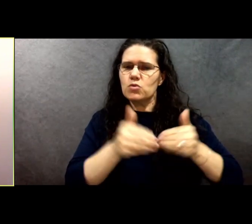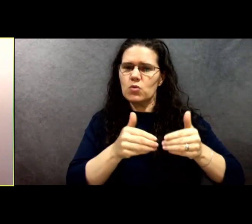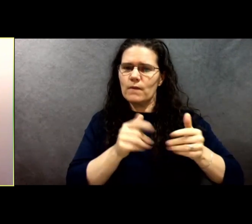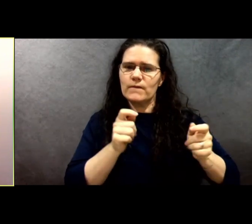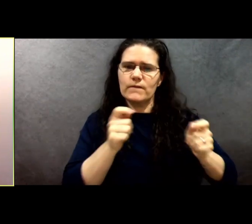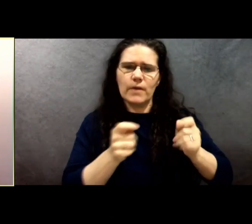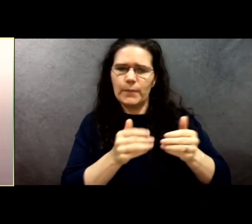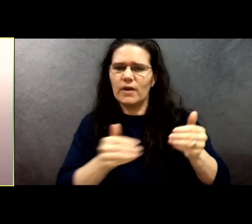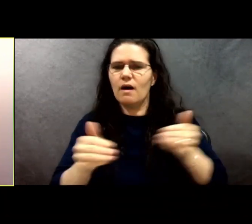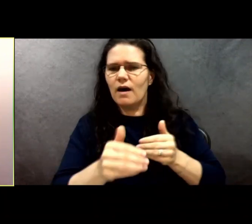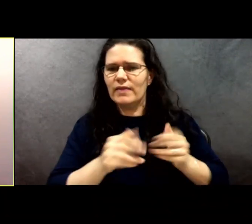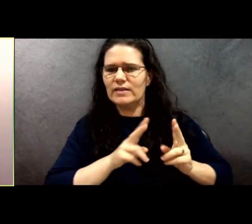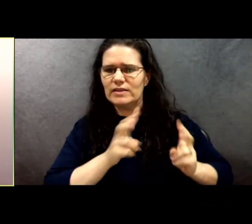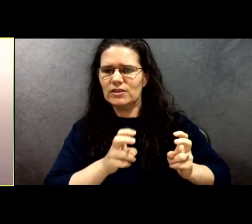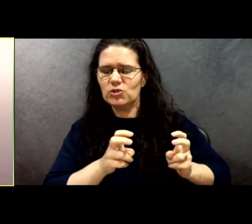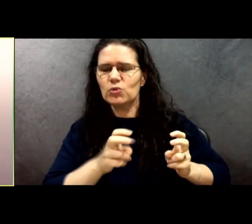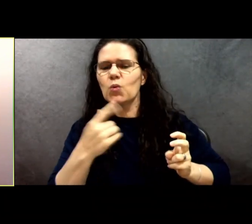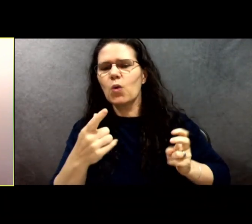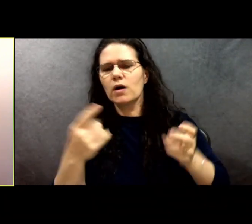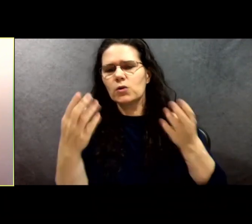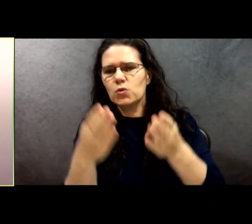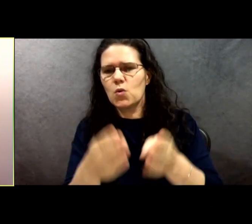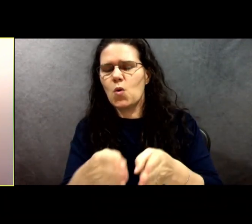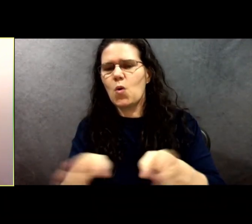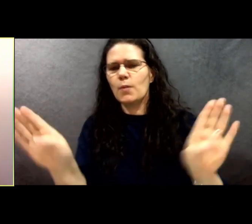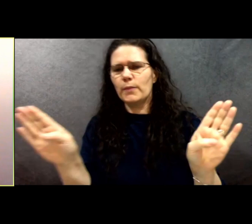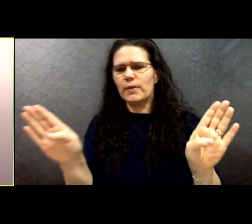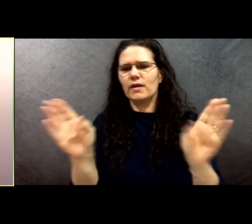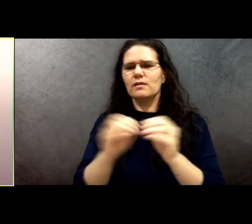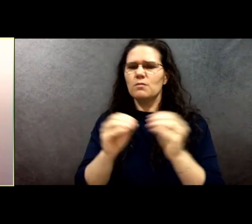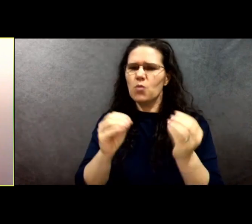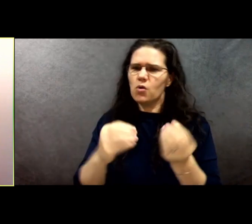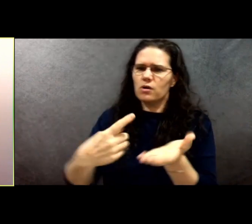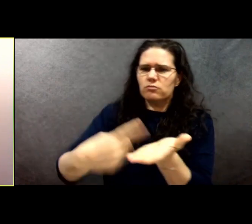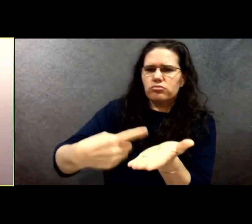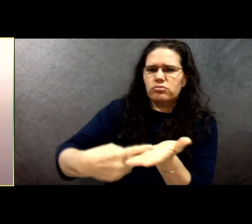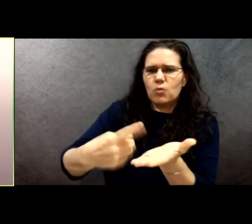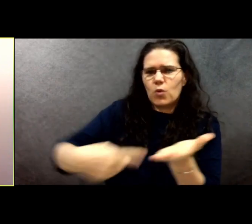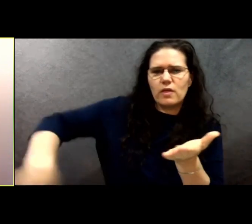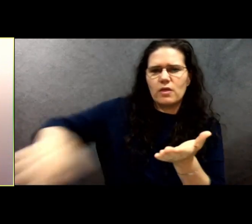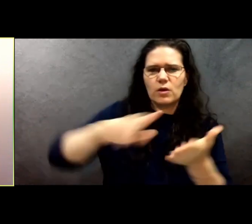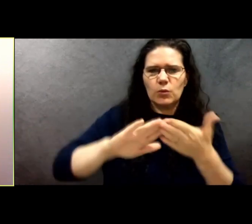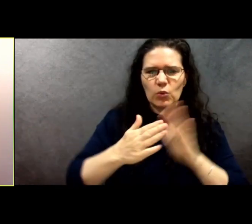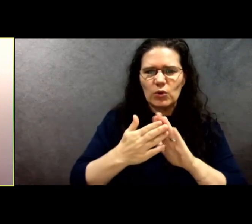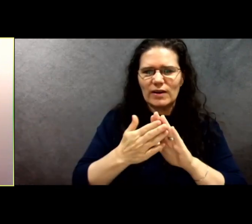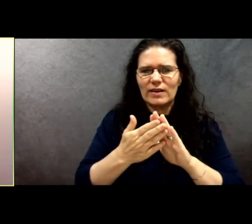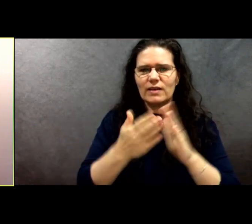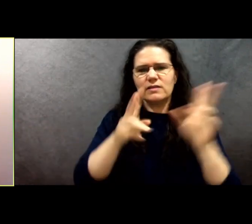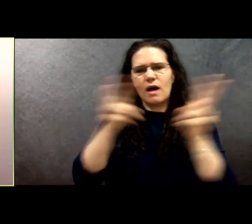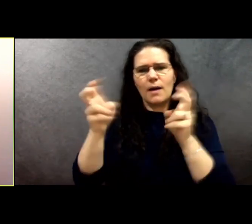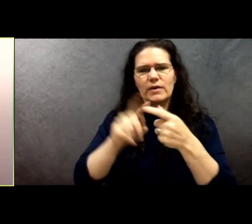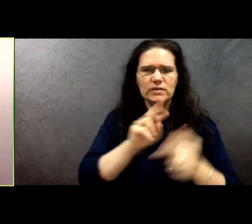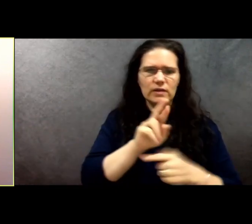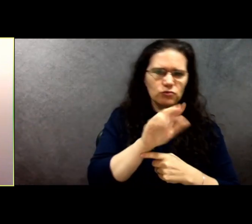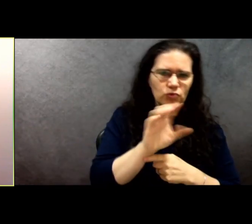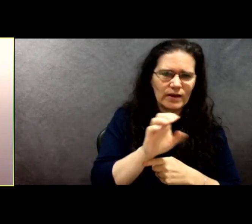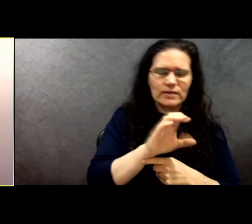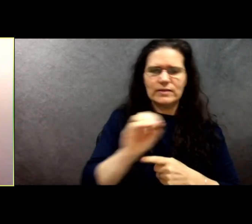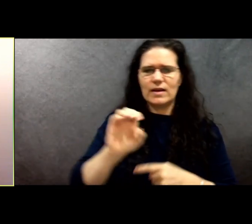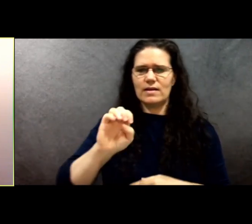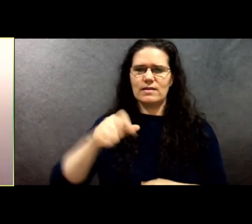to broader discussions in the community around race and equity. To be clear,